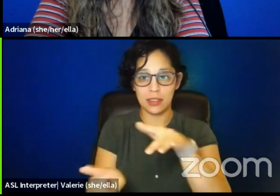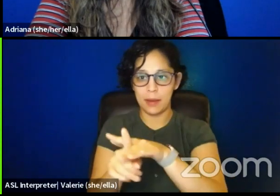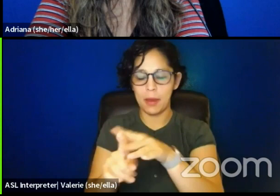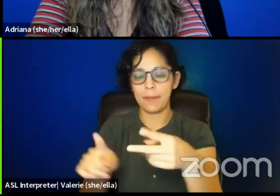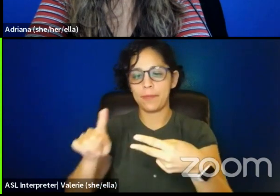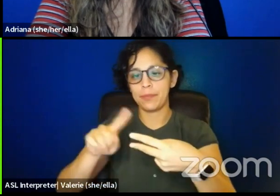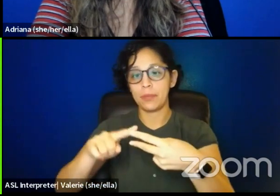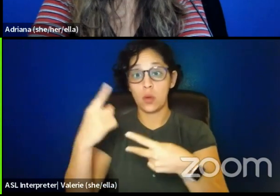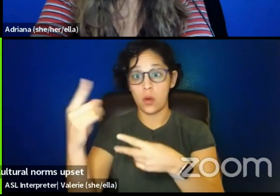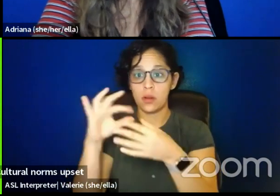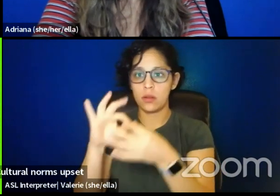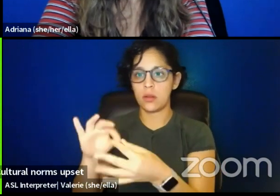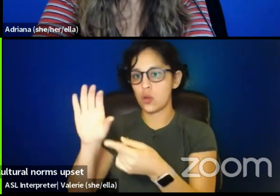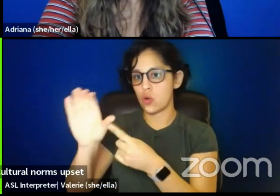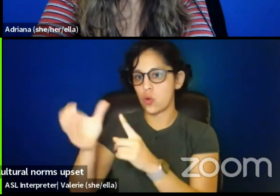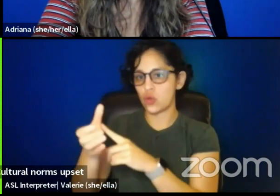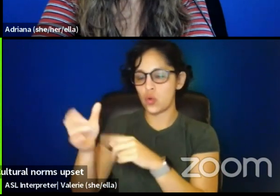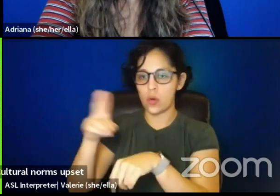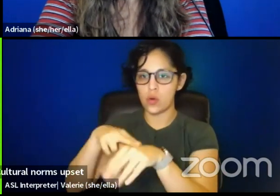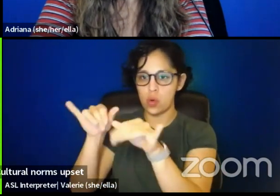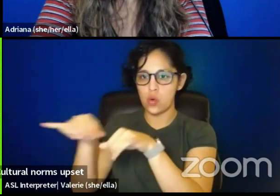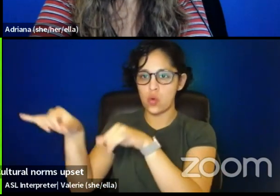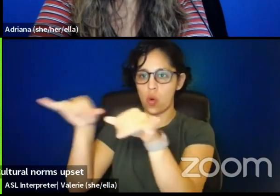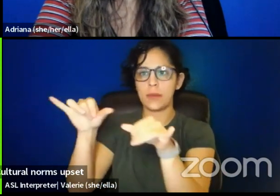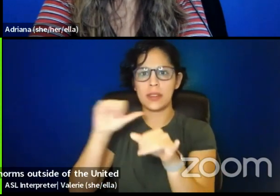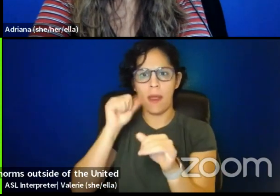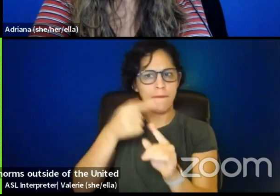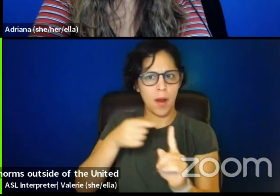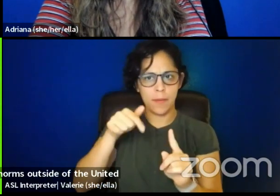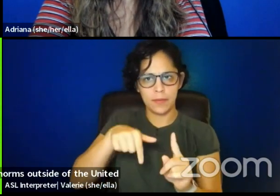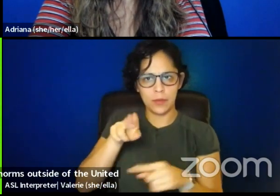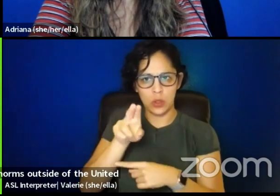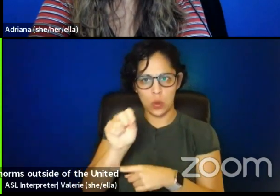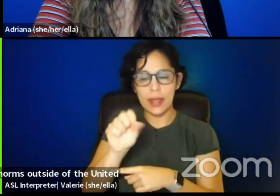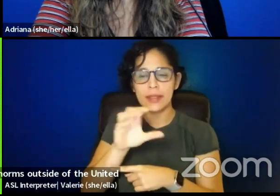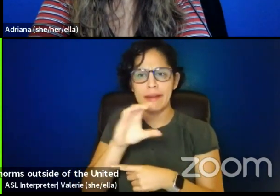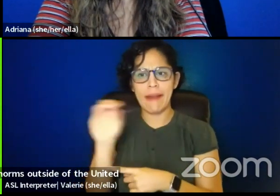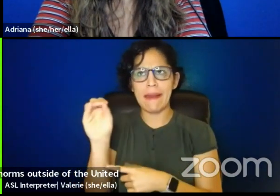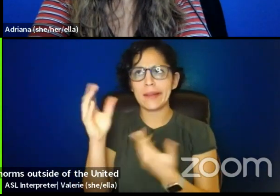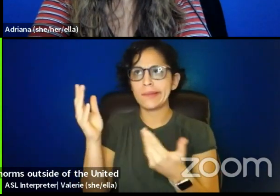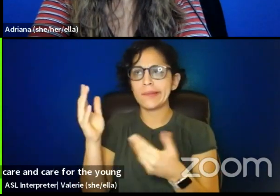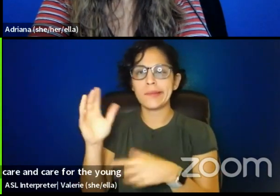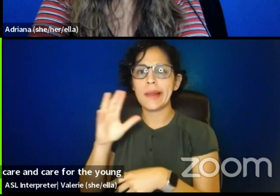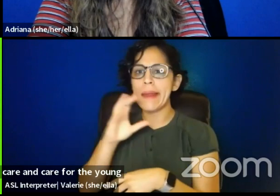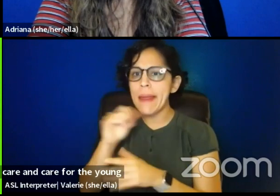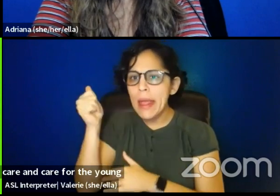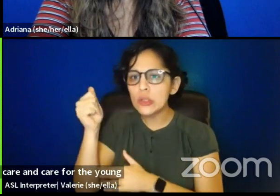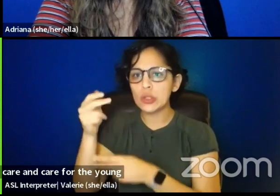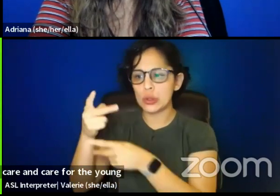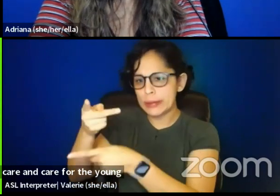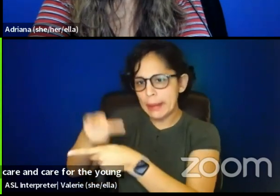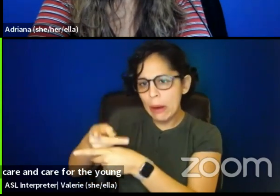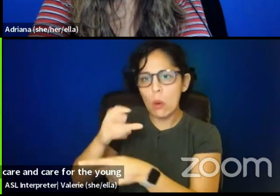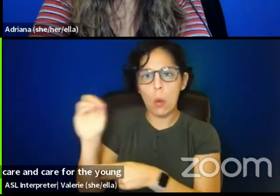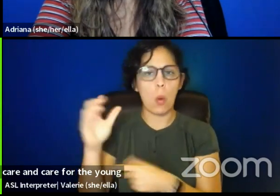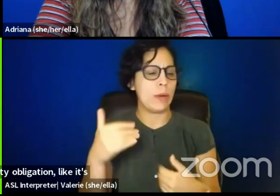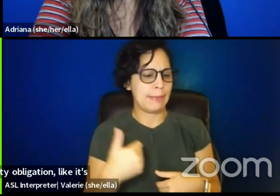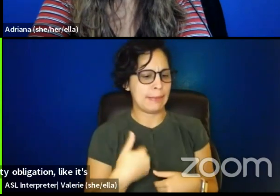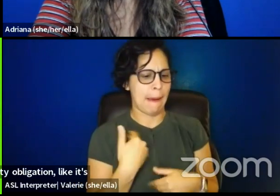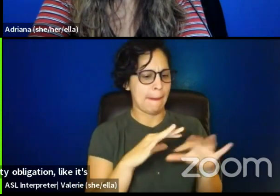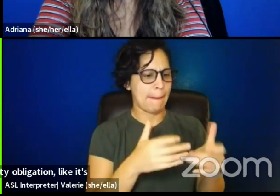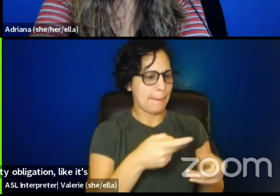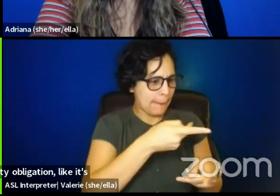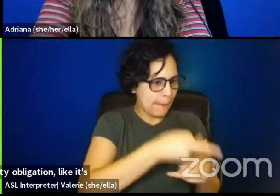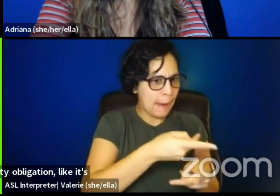norms outside of the United States and how often elder care and care for the young is simply a community obligation. Like it's something